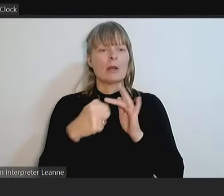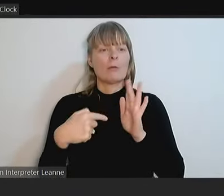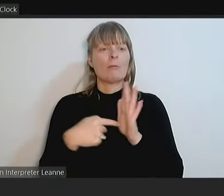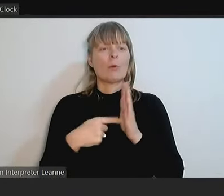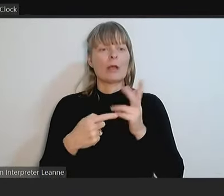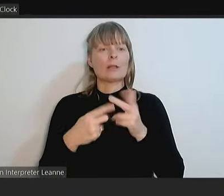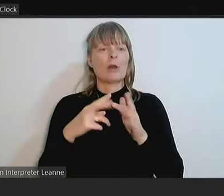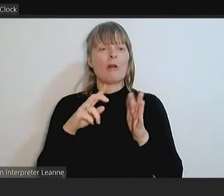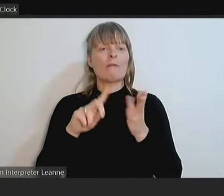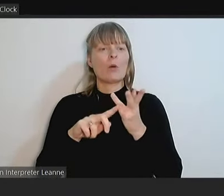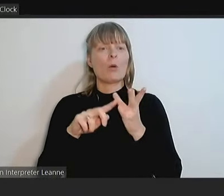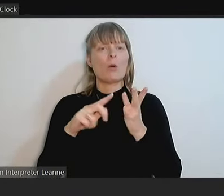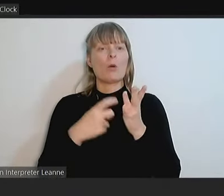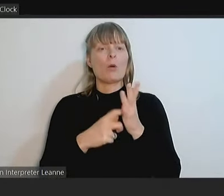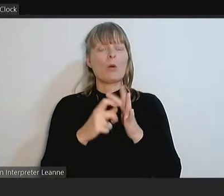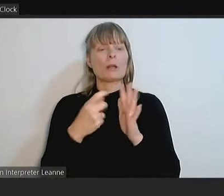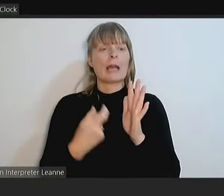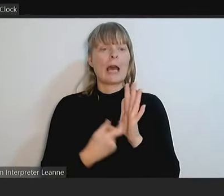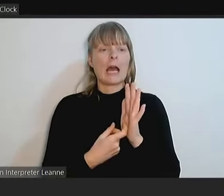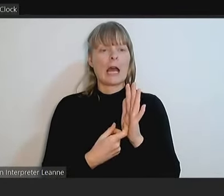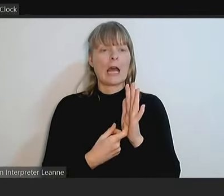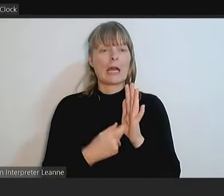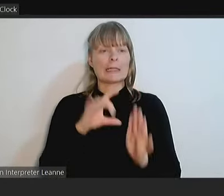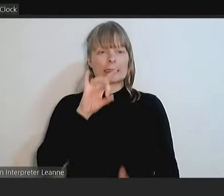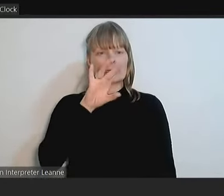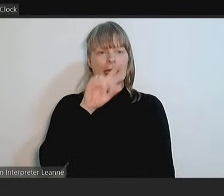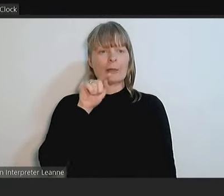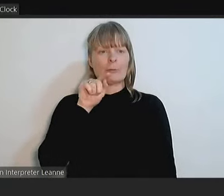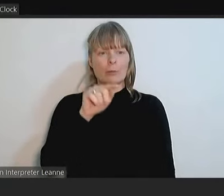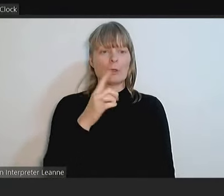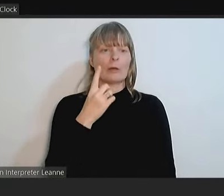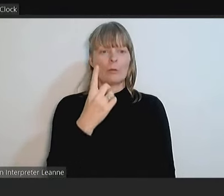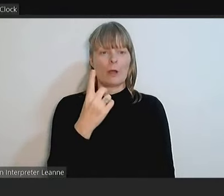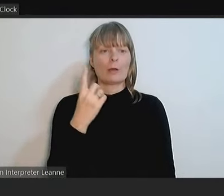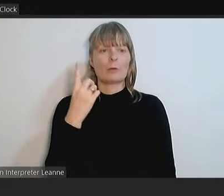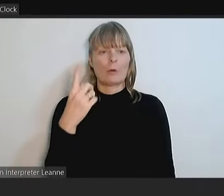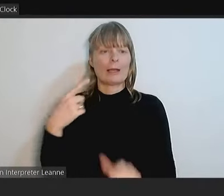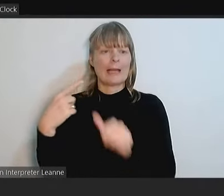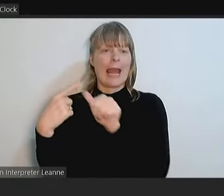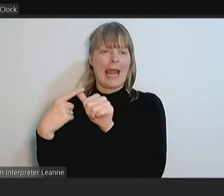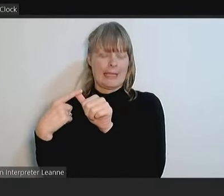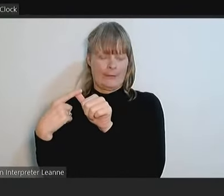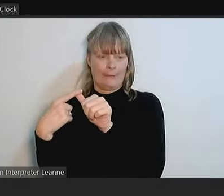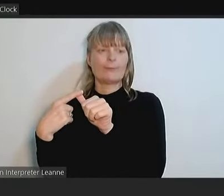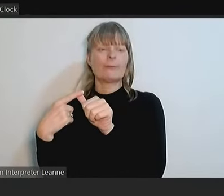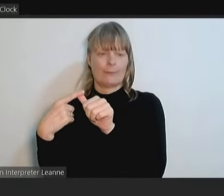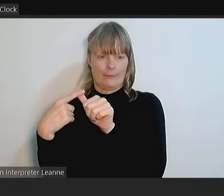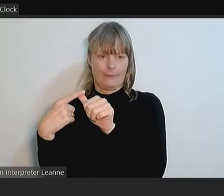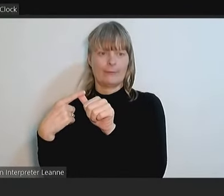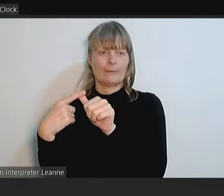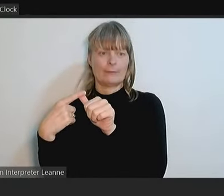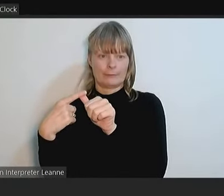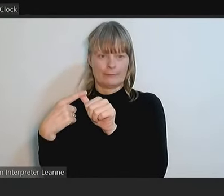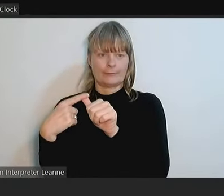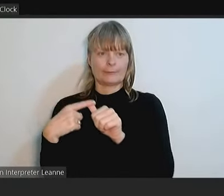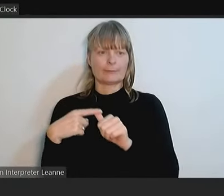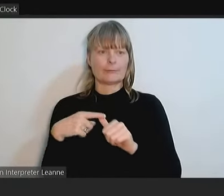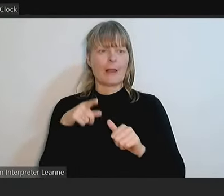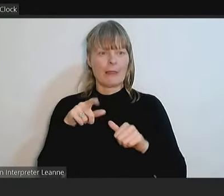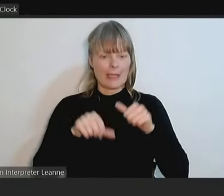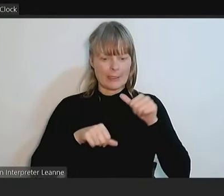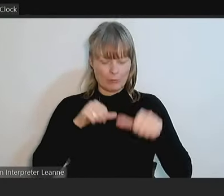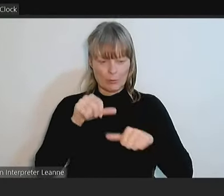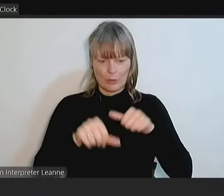but the point of order is 10.11a, that these proceedings generally are